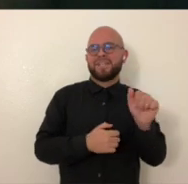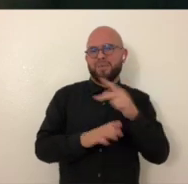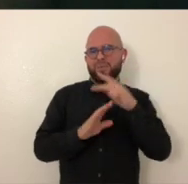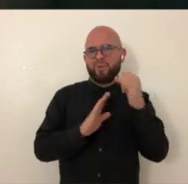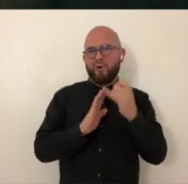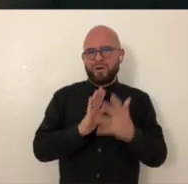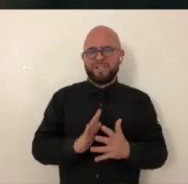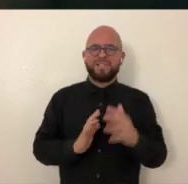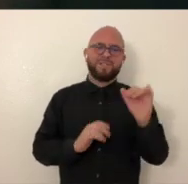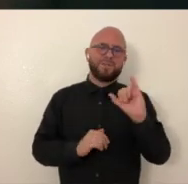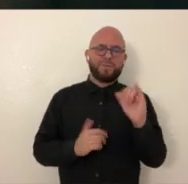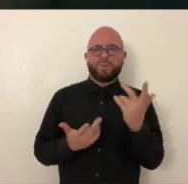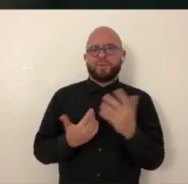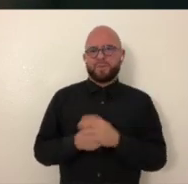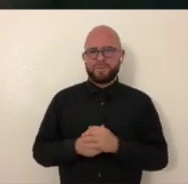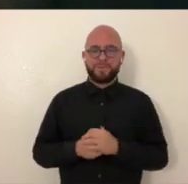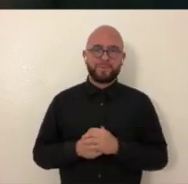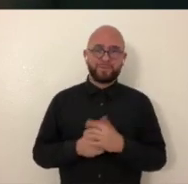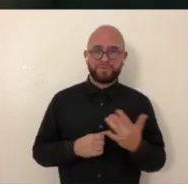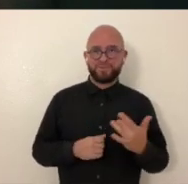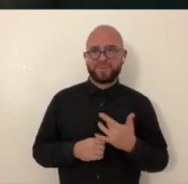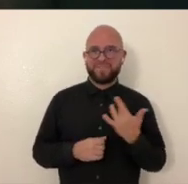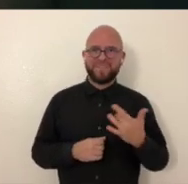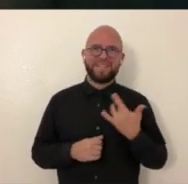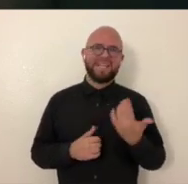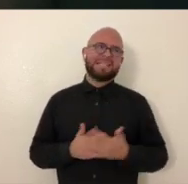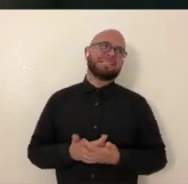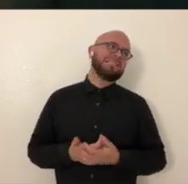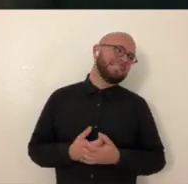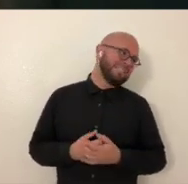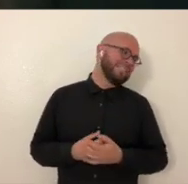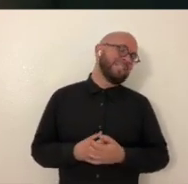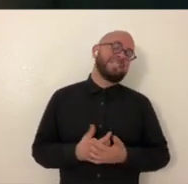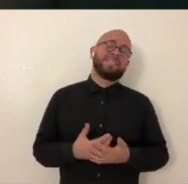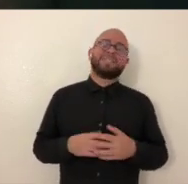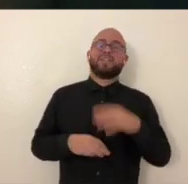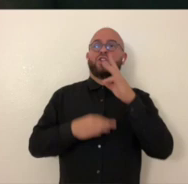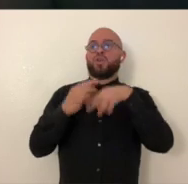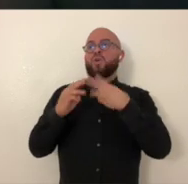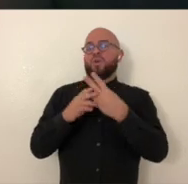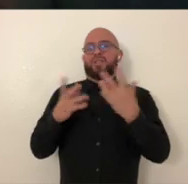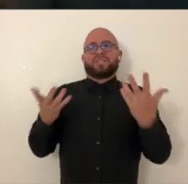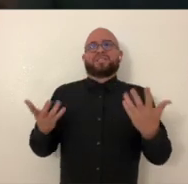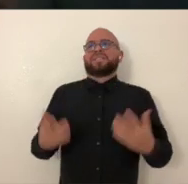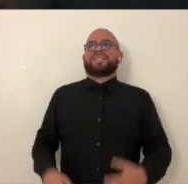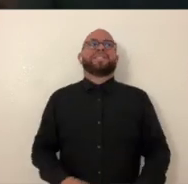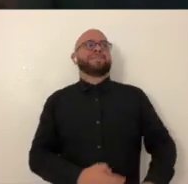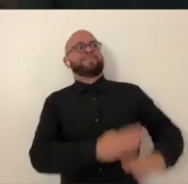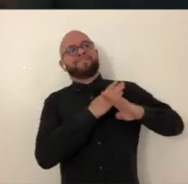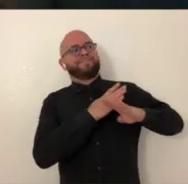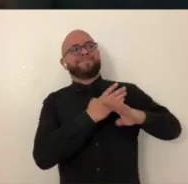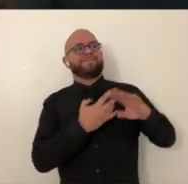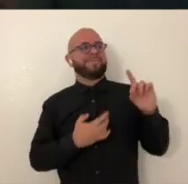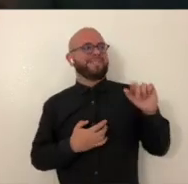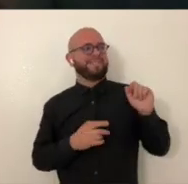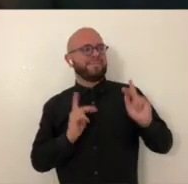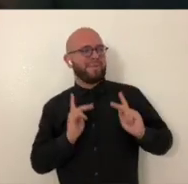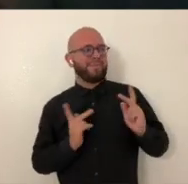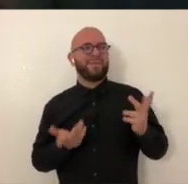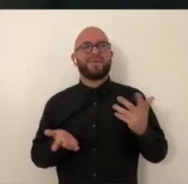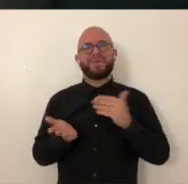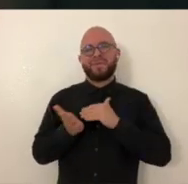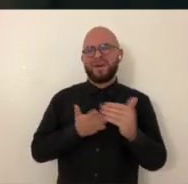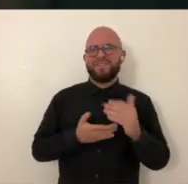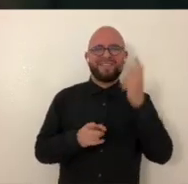meeting other disabled artists because I feel like the art world is so prohibitive to disabled people that,